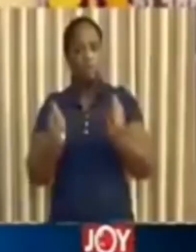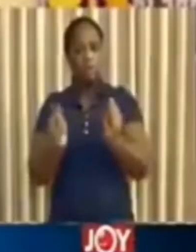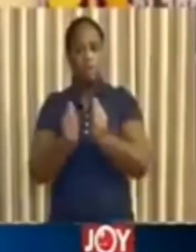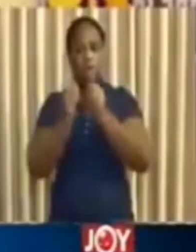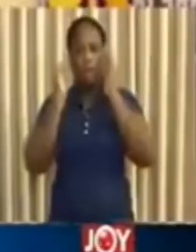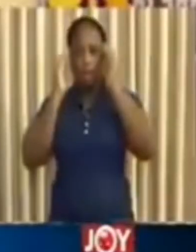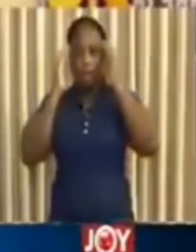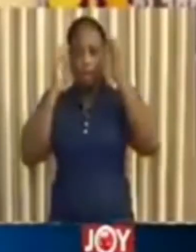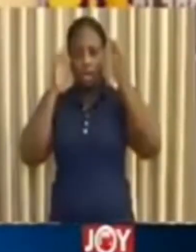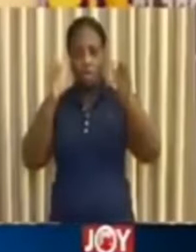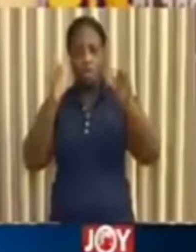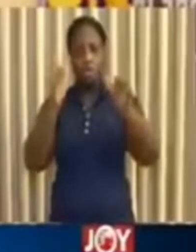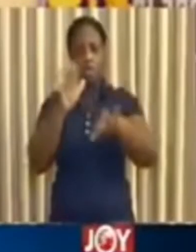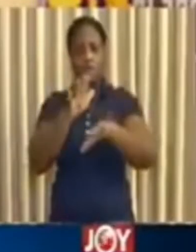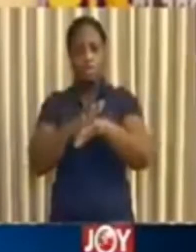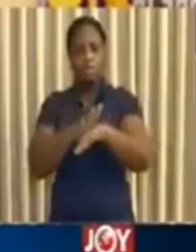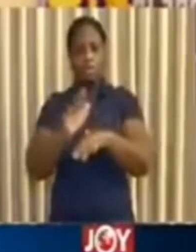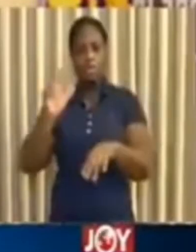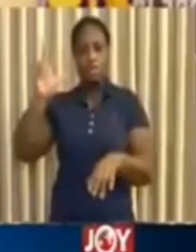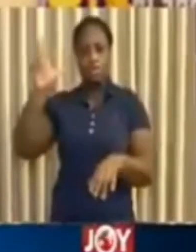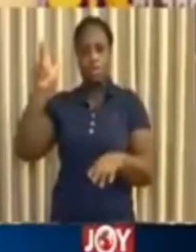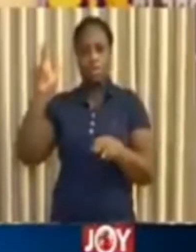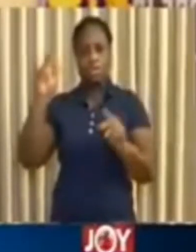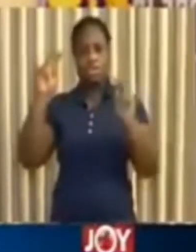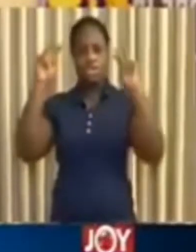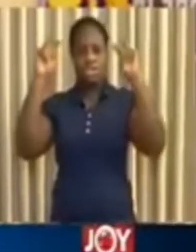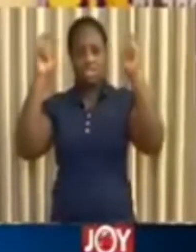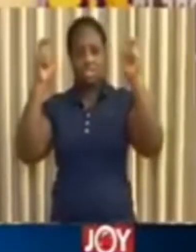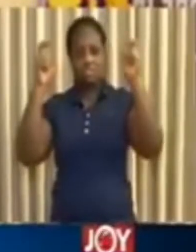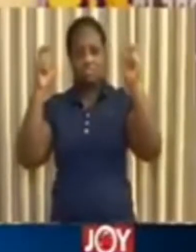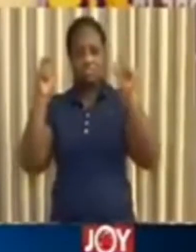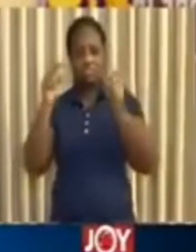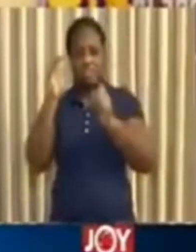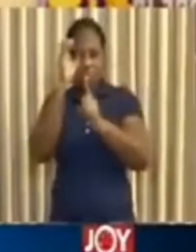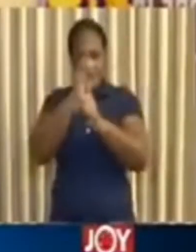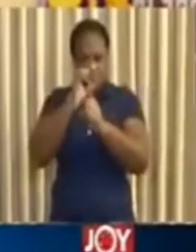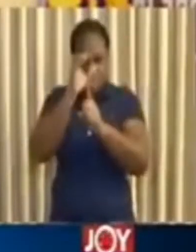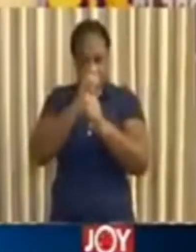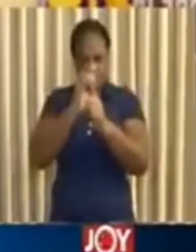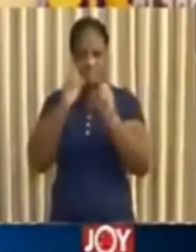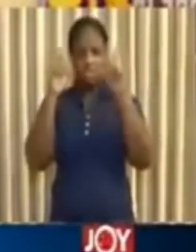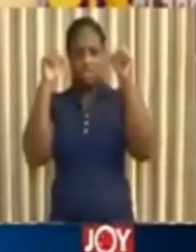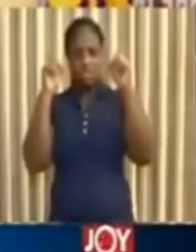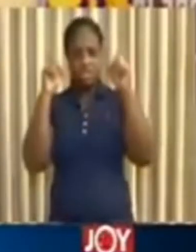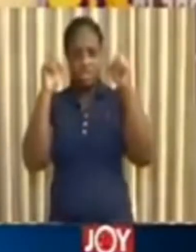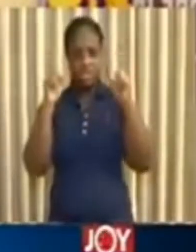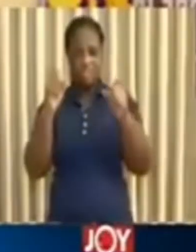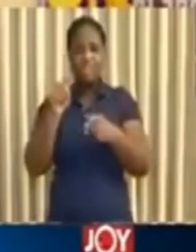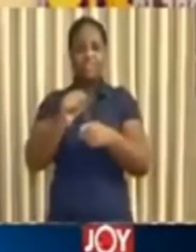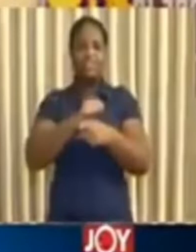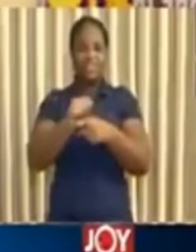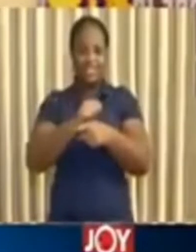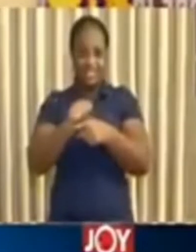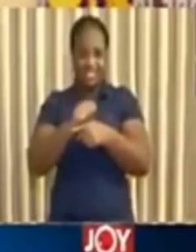driven by science, that is tracing, testing and treatment.